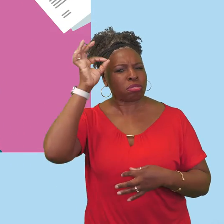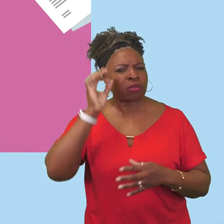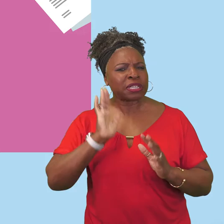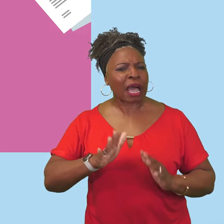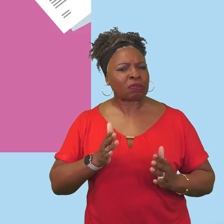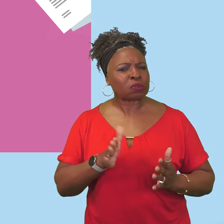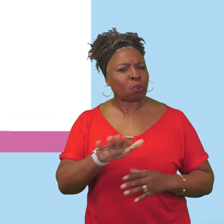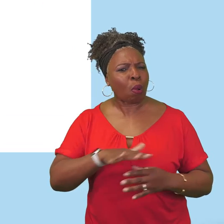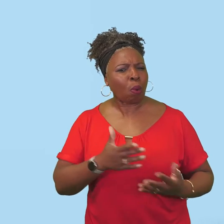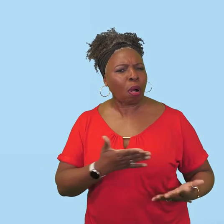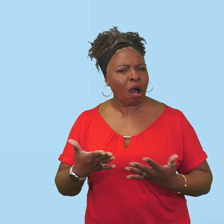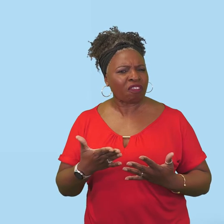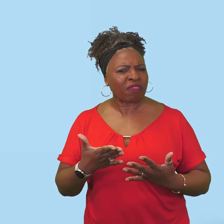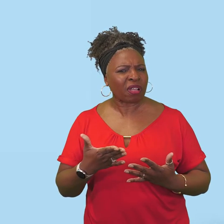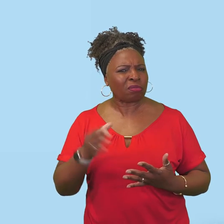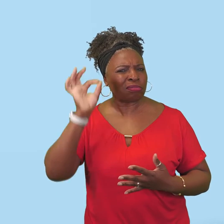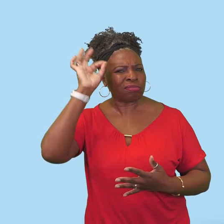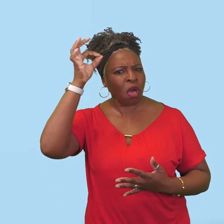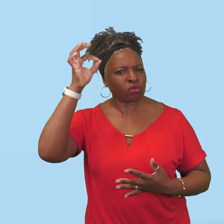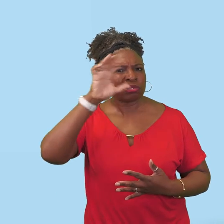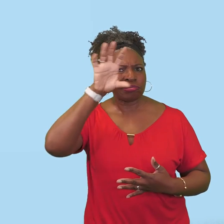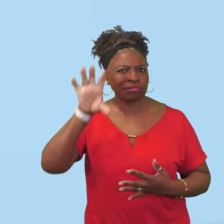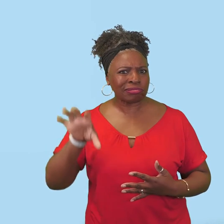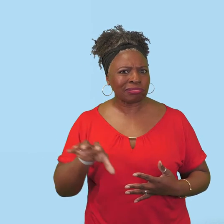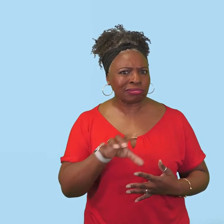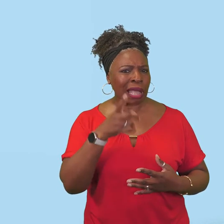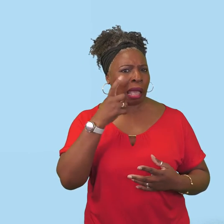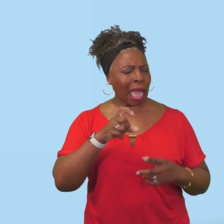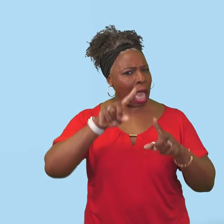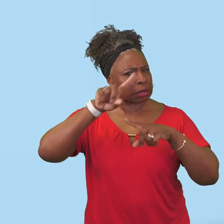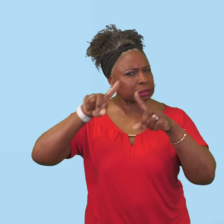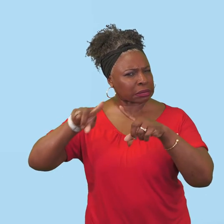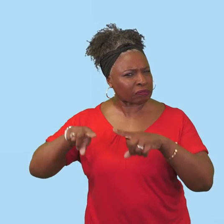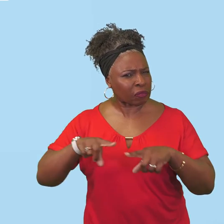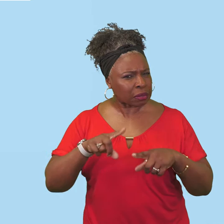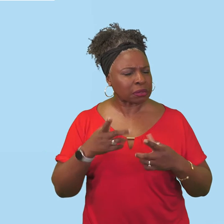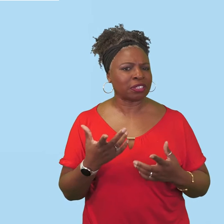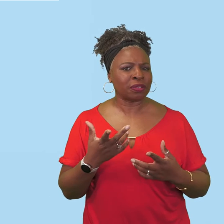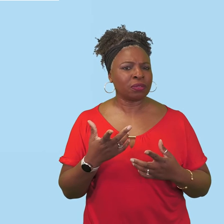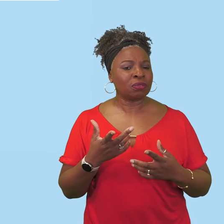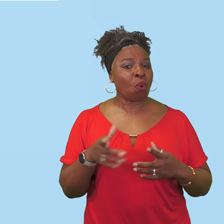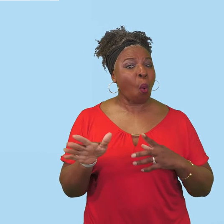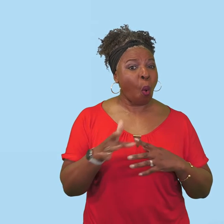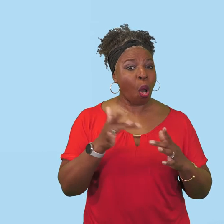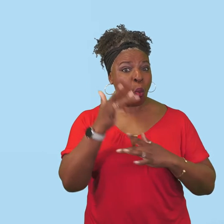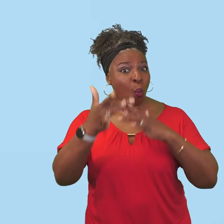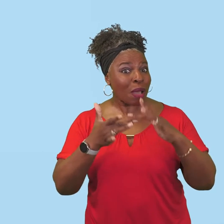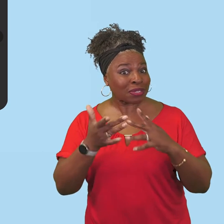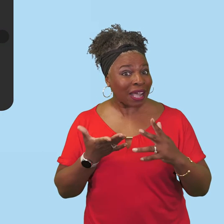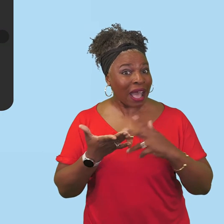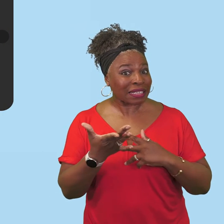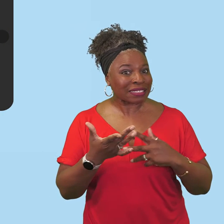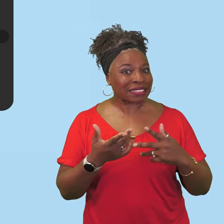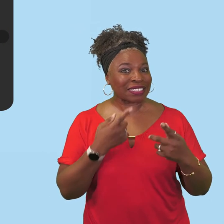offer although each local authority send local offer will look slightly different they will all be on a website which